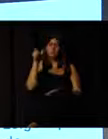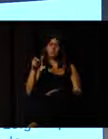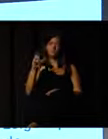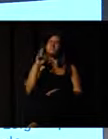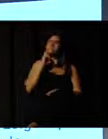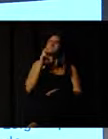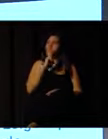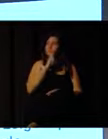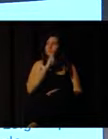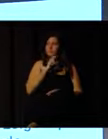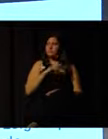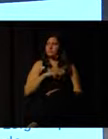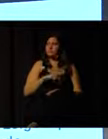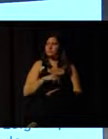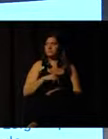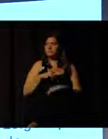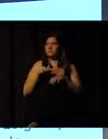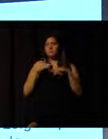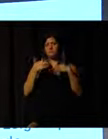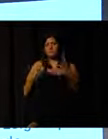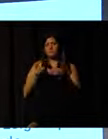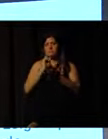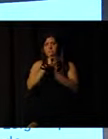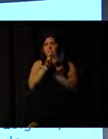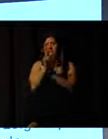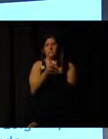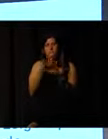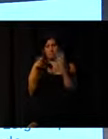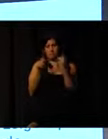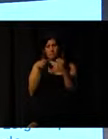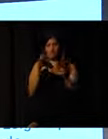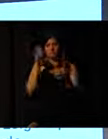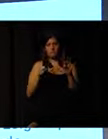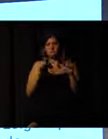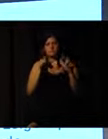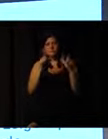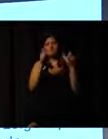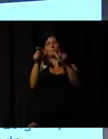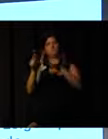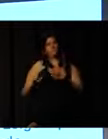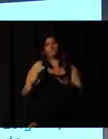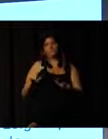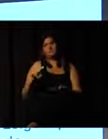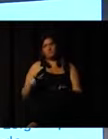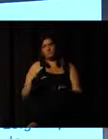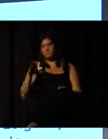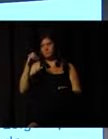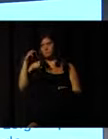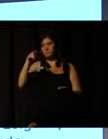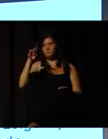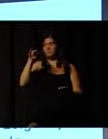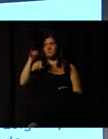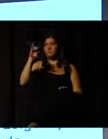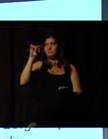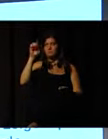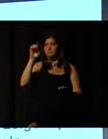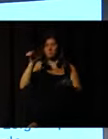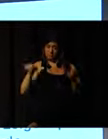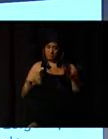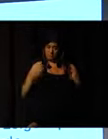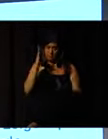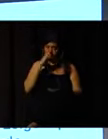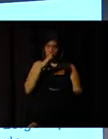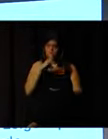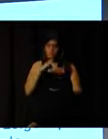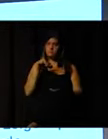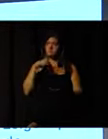cultural centers, restaurants, so it's very diversified. It depends on the characteristics of the community.